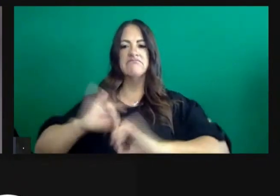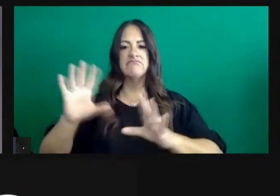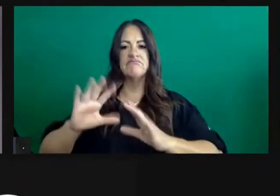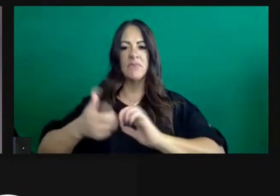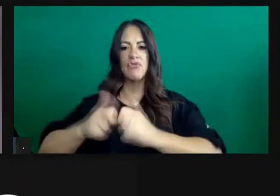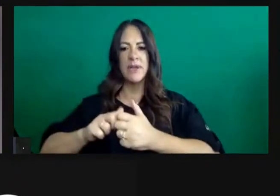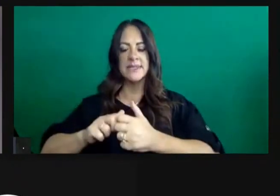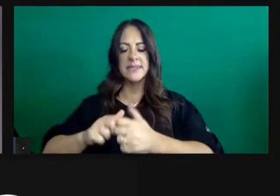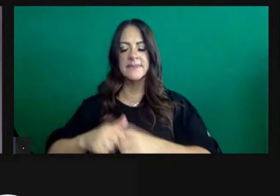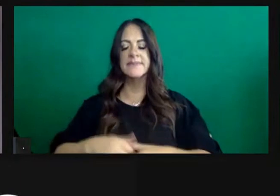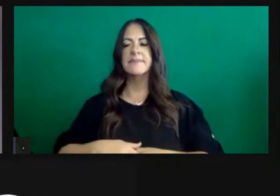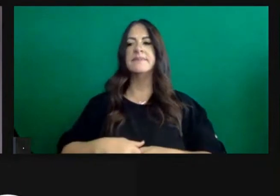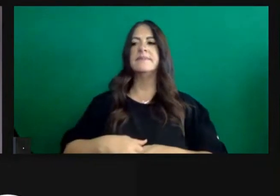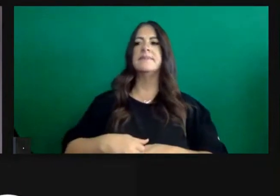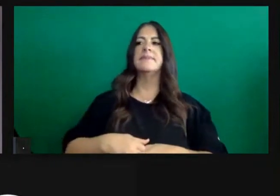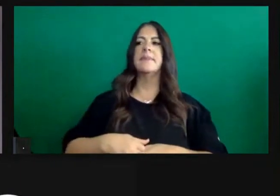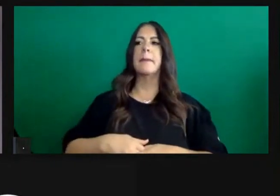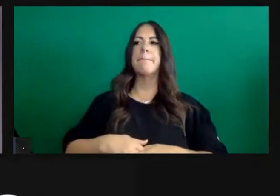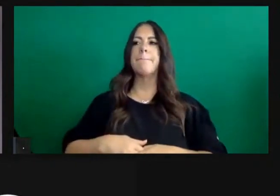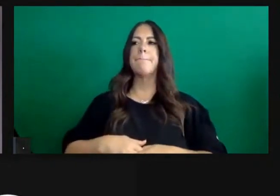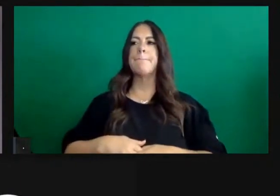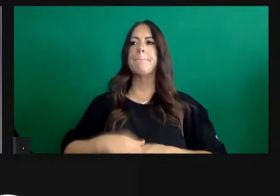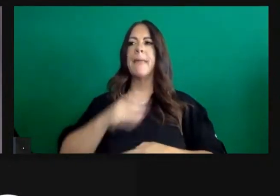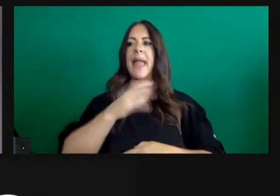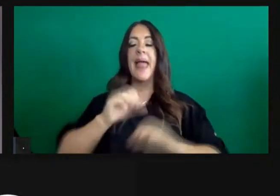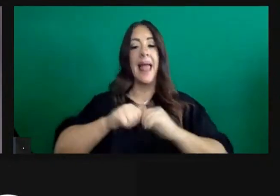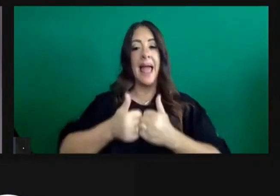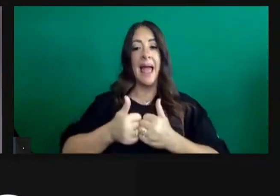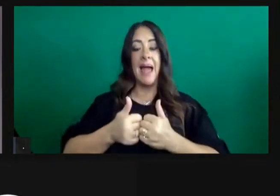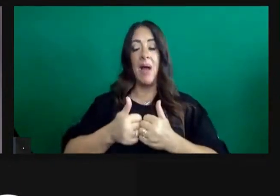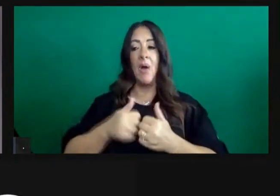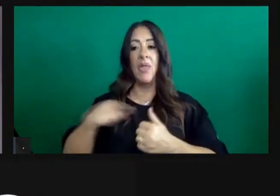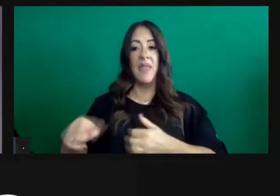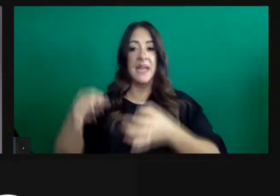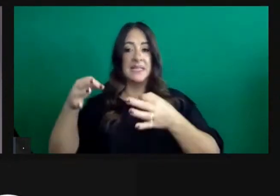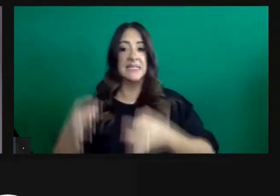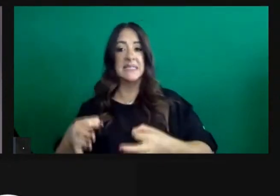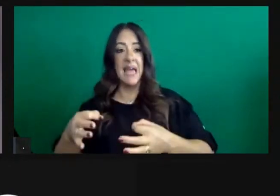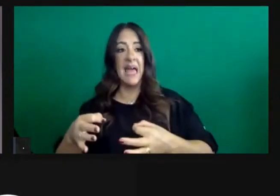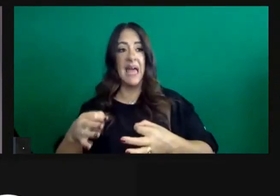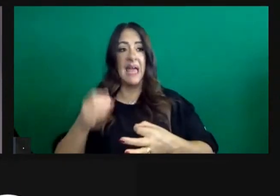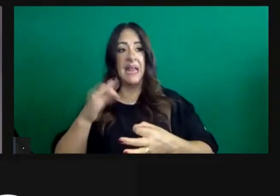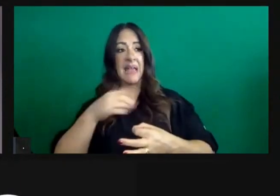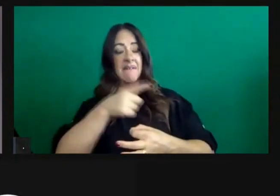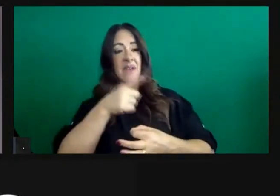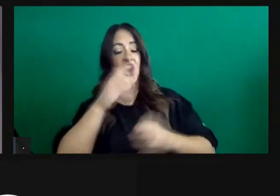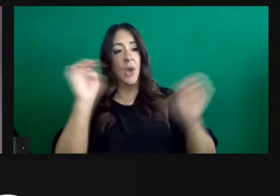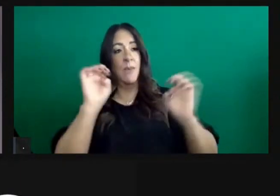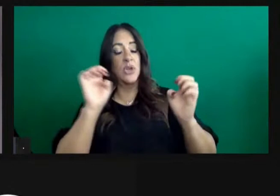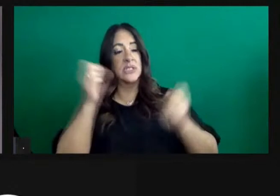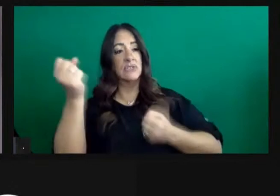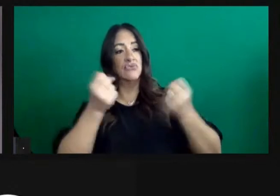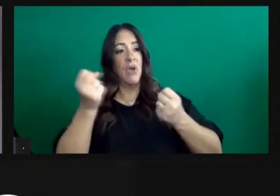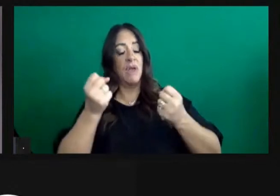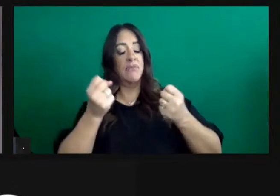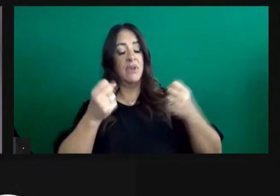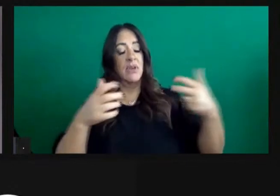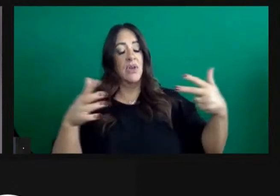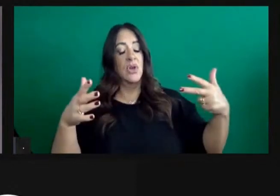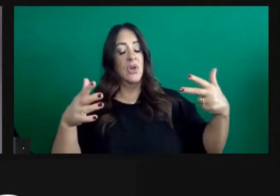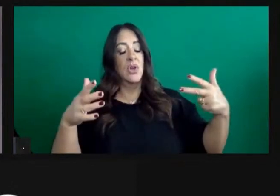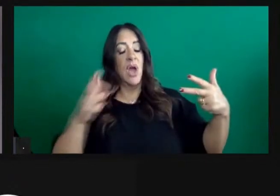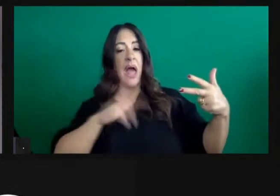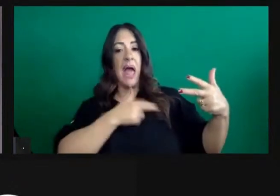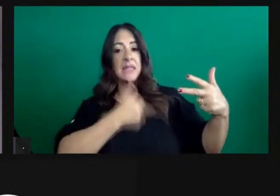decisions about how ambulances are received into the facility or how stretched